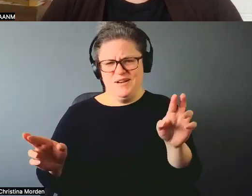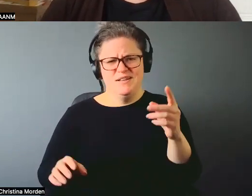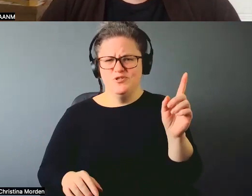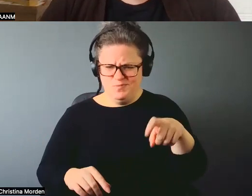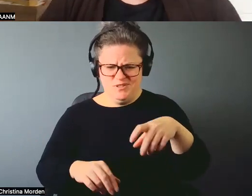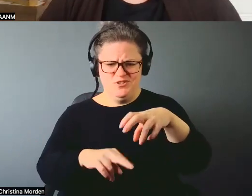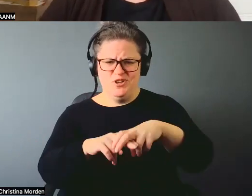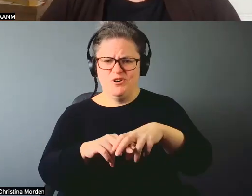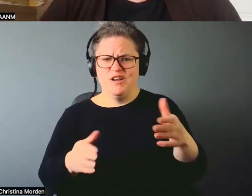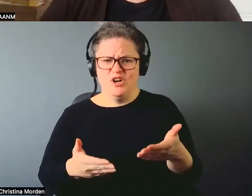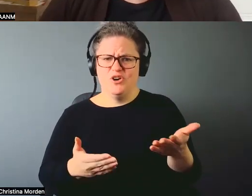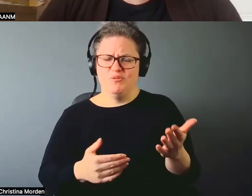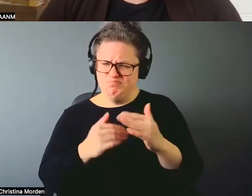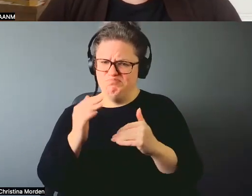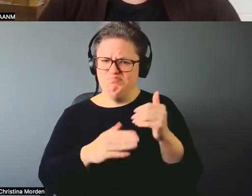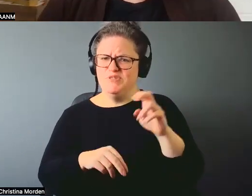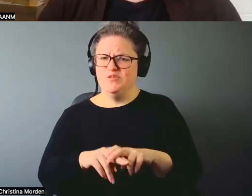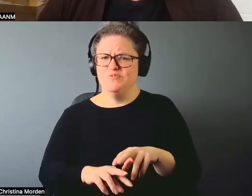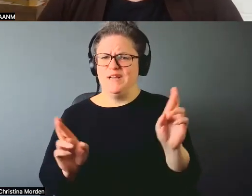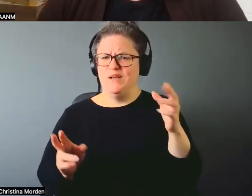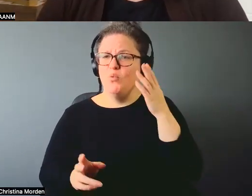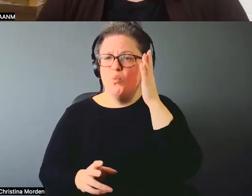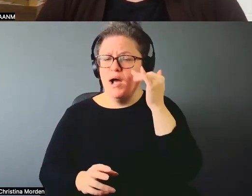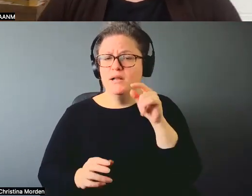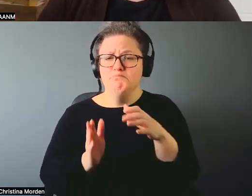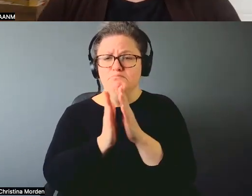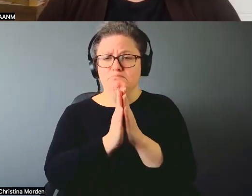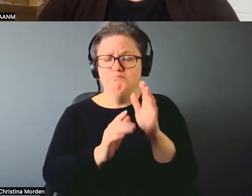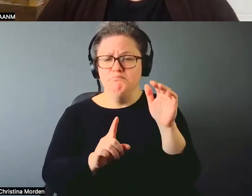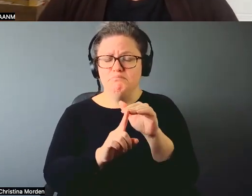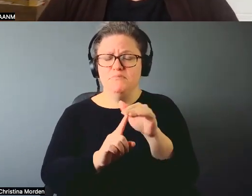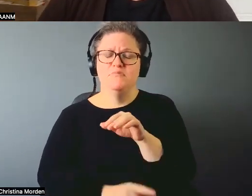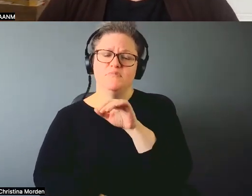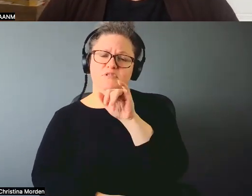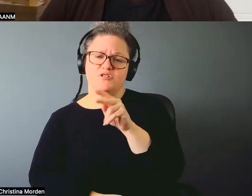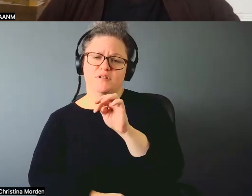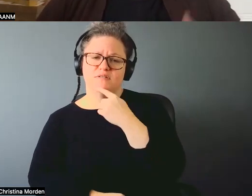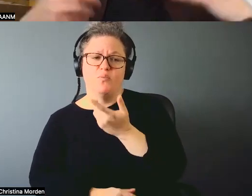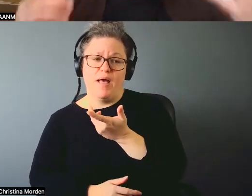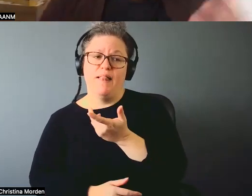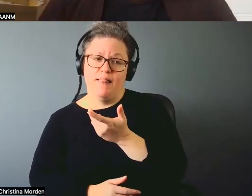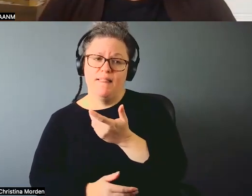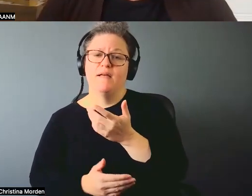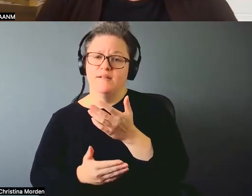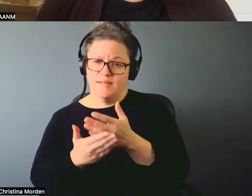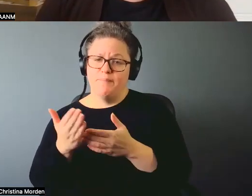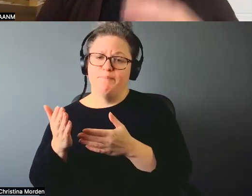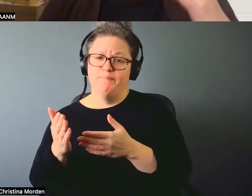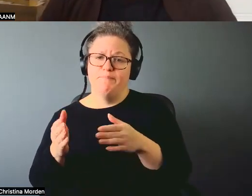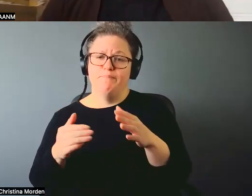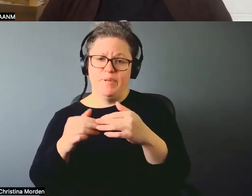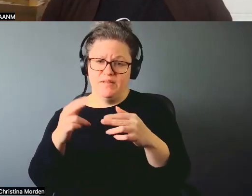and a really comfy chair. Yeah. Yeah. You know, it's funny because we, you know, we, we have said to places, you know, make sure you have chairs.